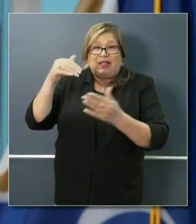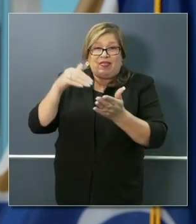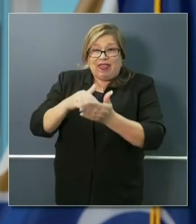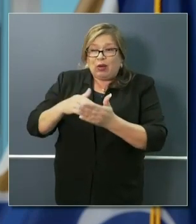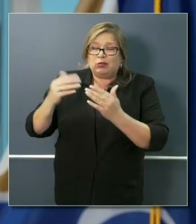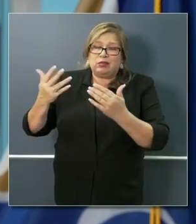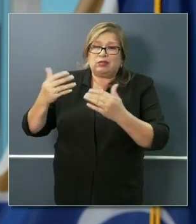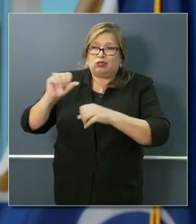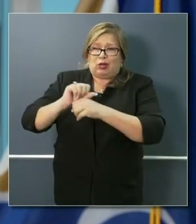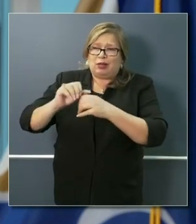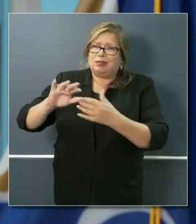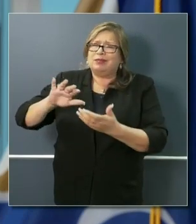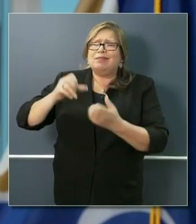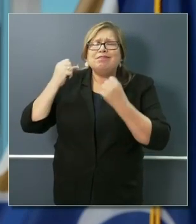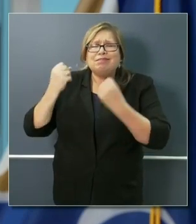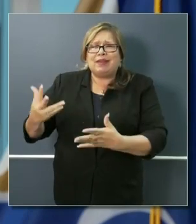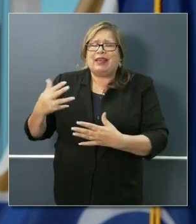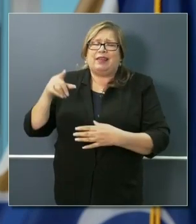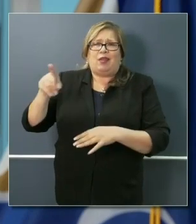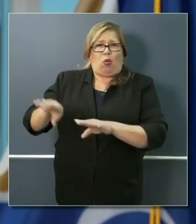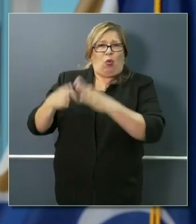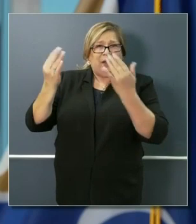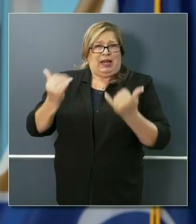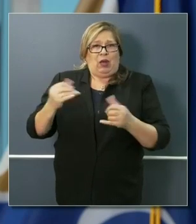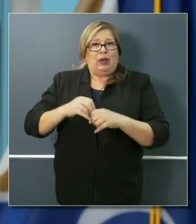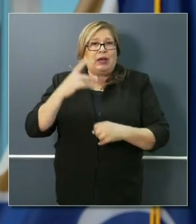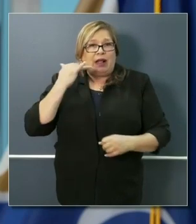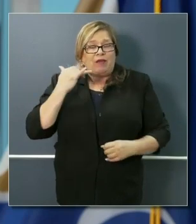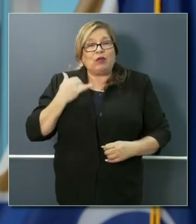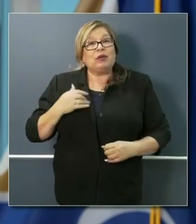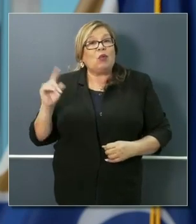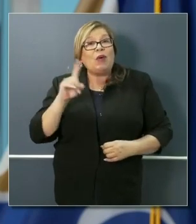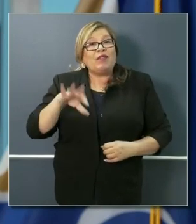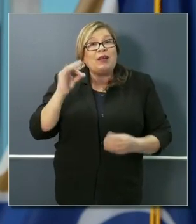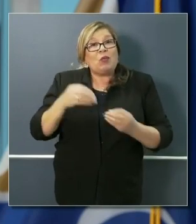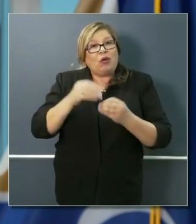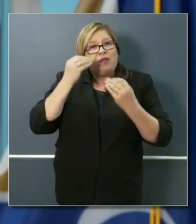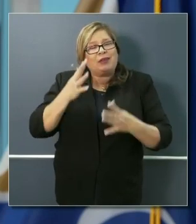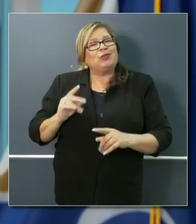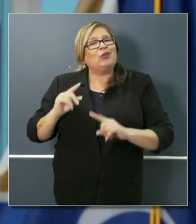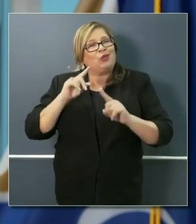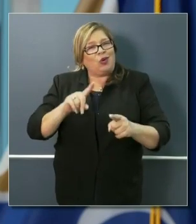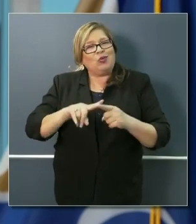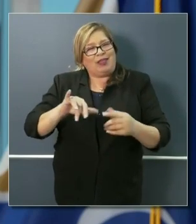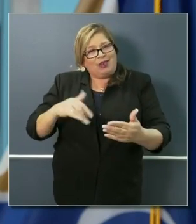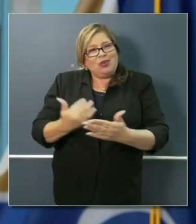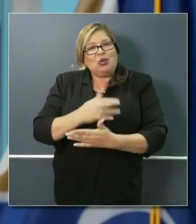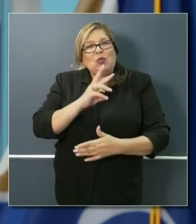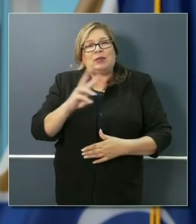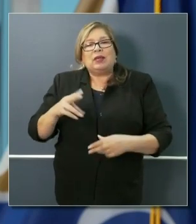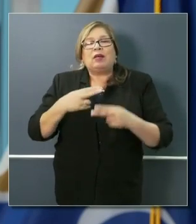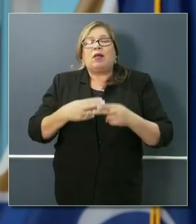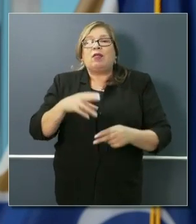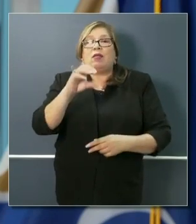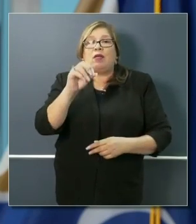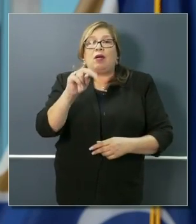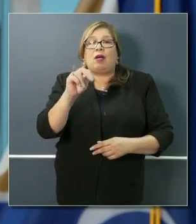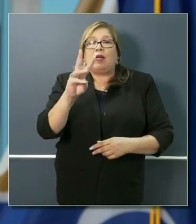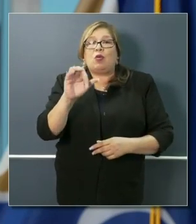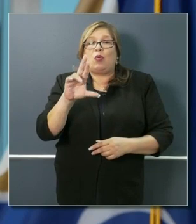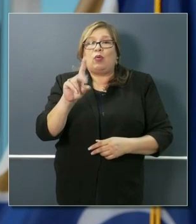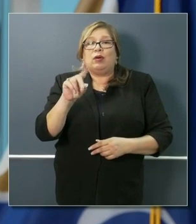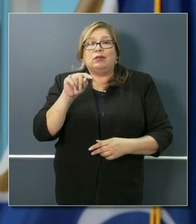in the state of California. Go to the Bitwise news site, this onwardca.org site,